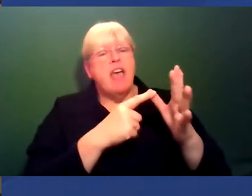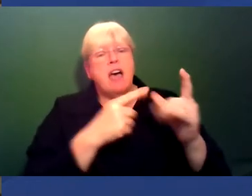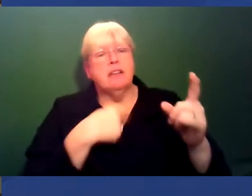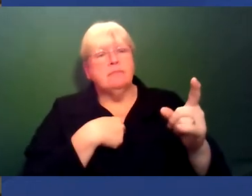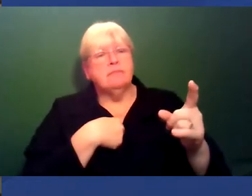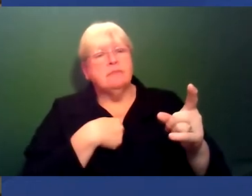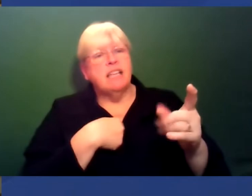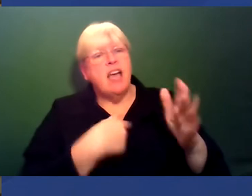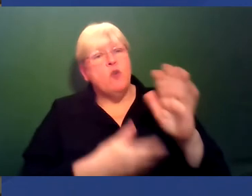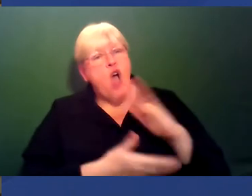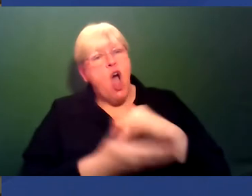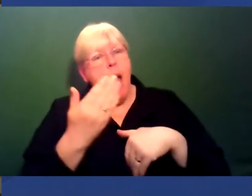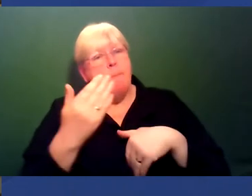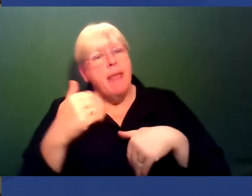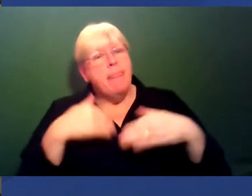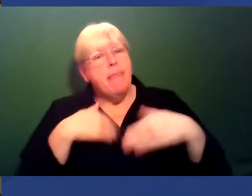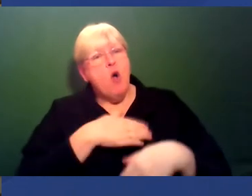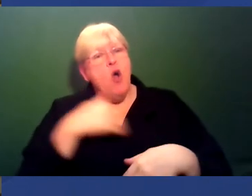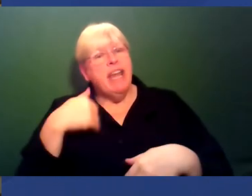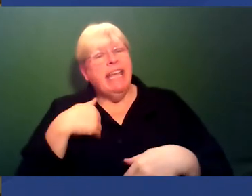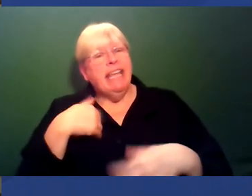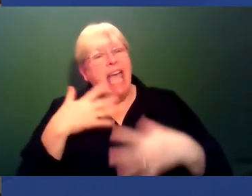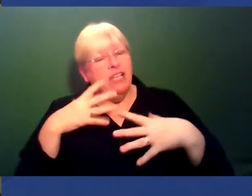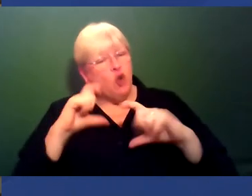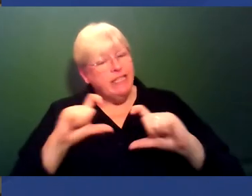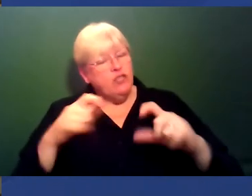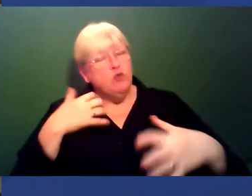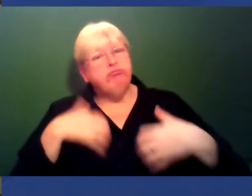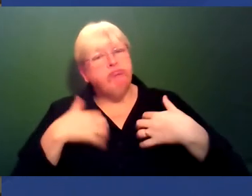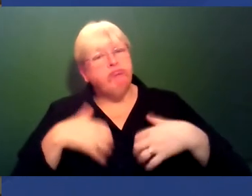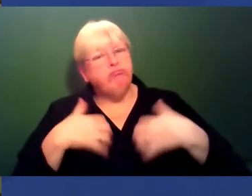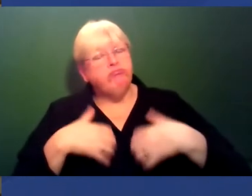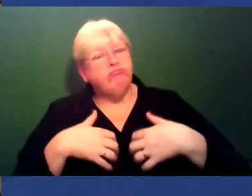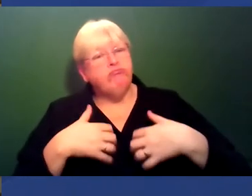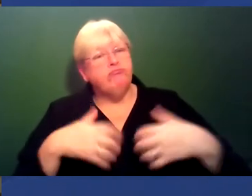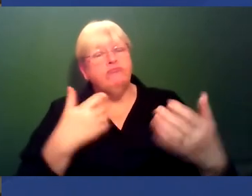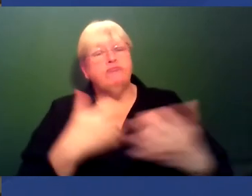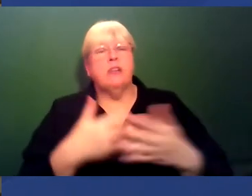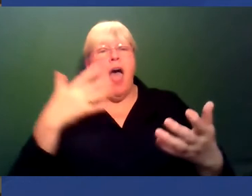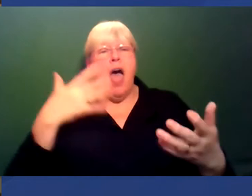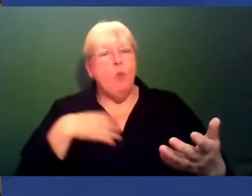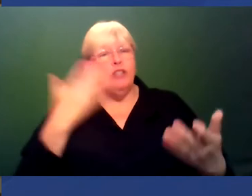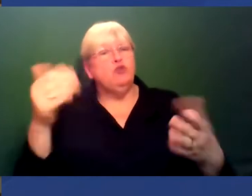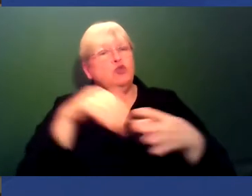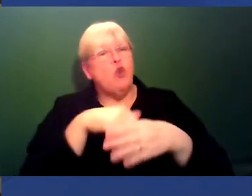morning and keeps you driven? Any tips for someone looking to get into the academic field?